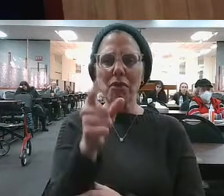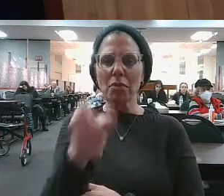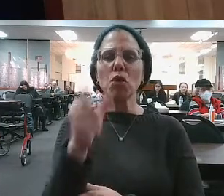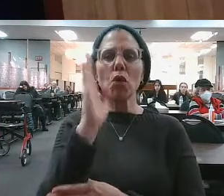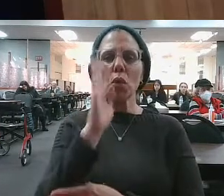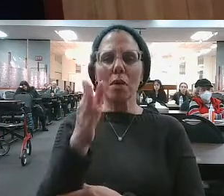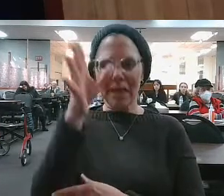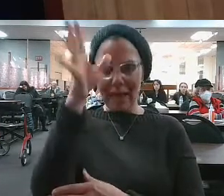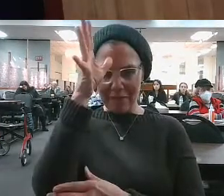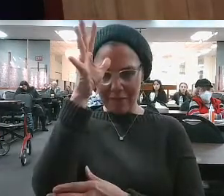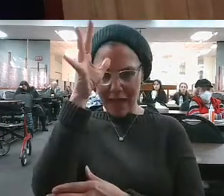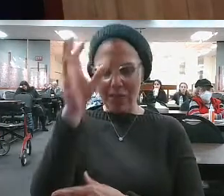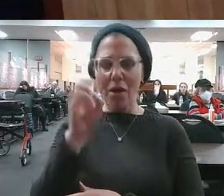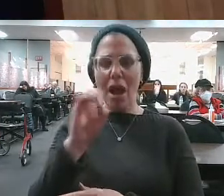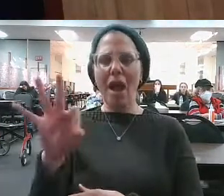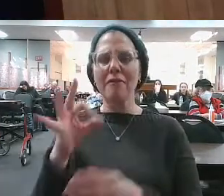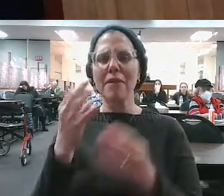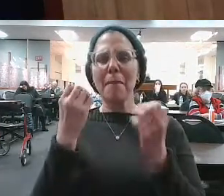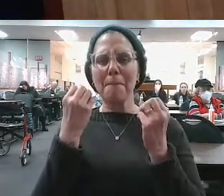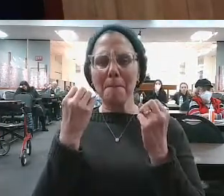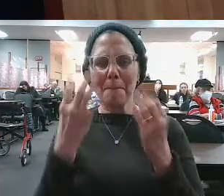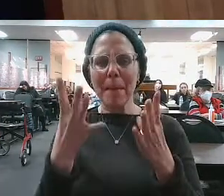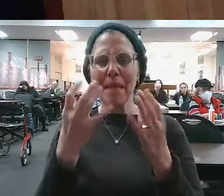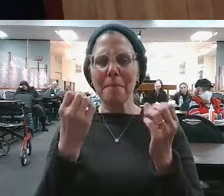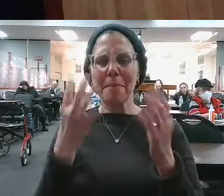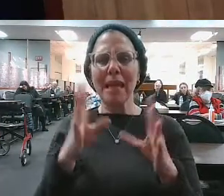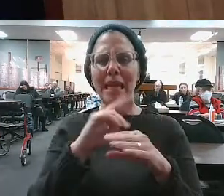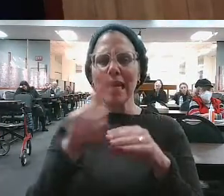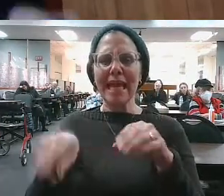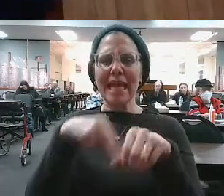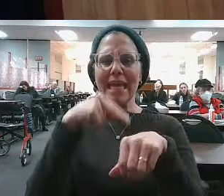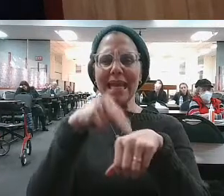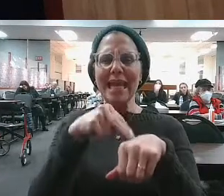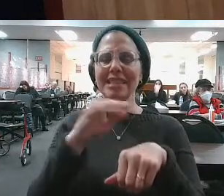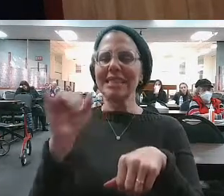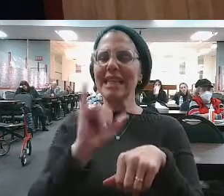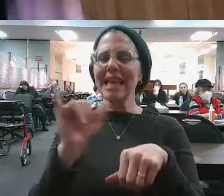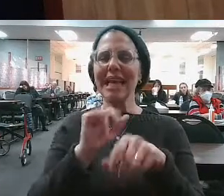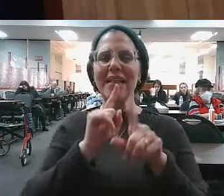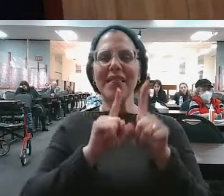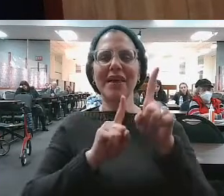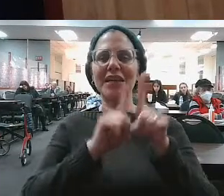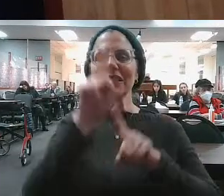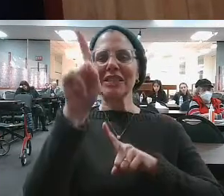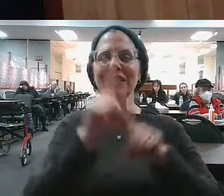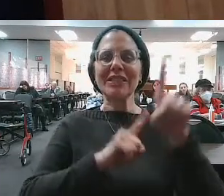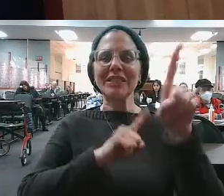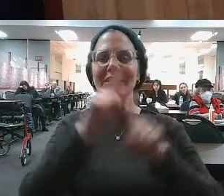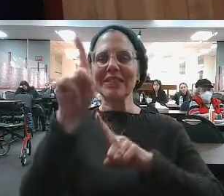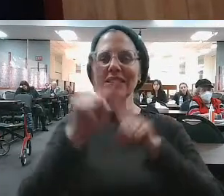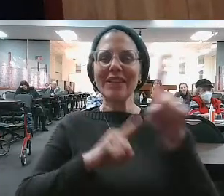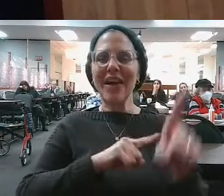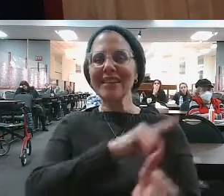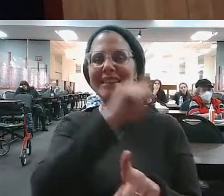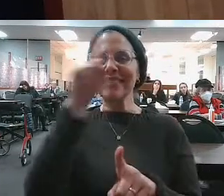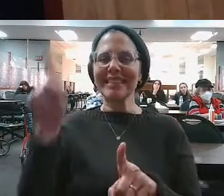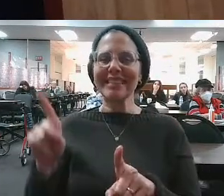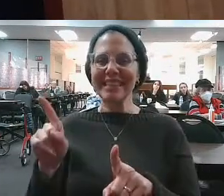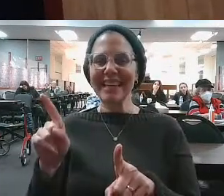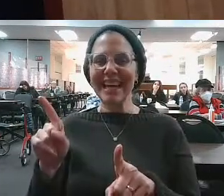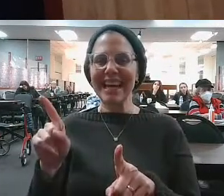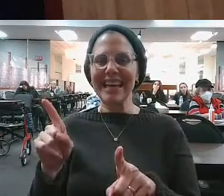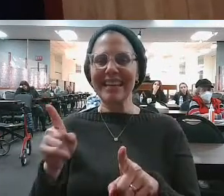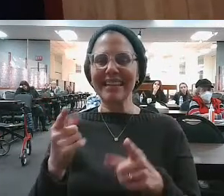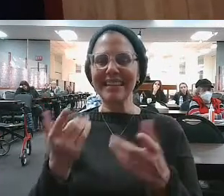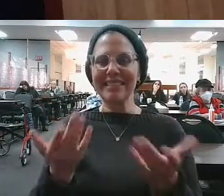multitude of nations. Okay? Or Avram Avinu is going to be, his offspring is going to be like the stars of the sky. I don't know, the Jews have never been like the